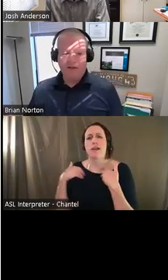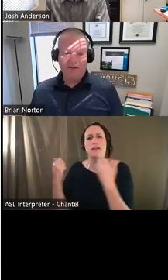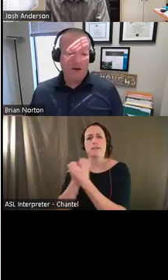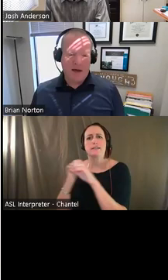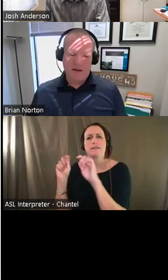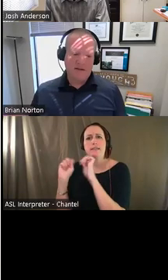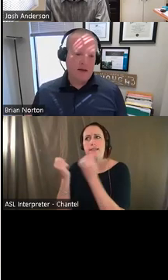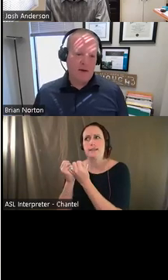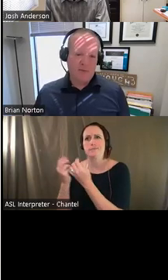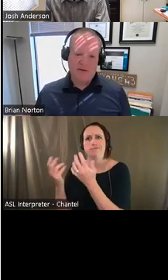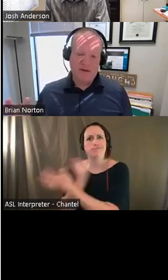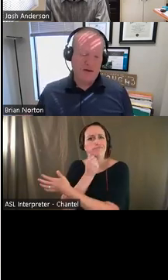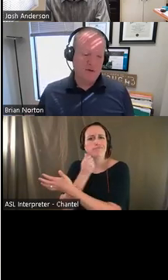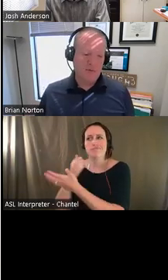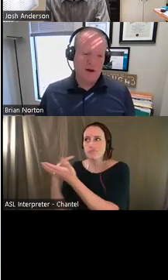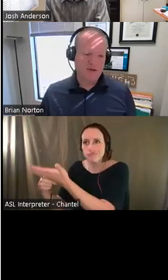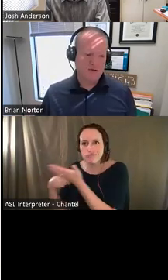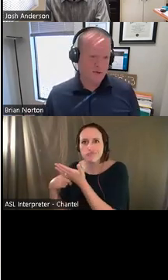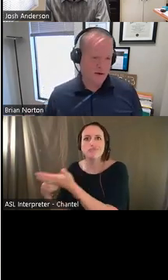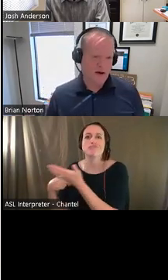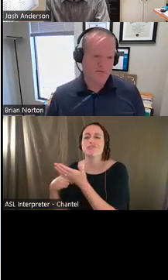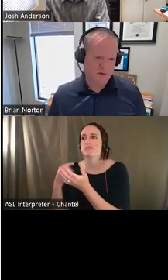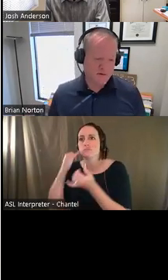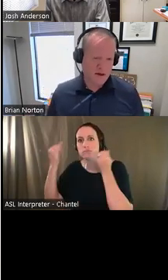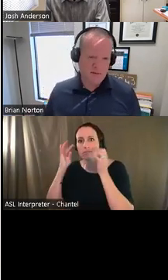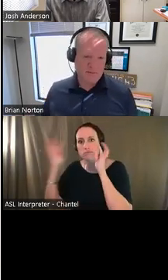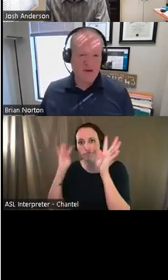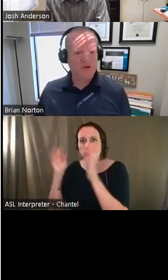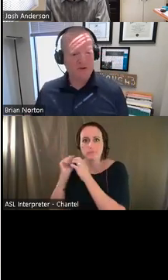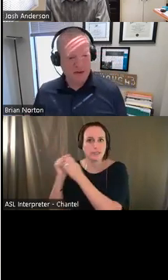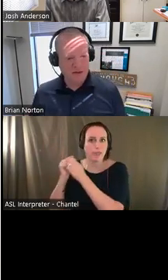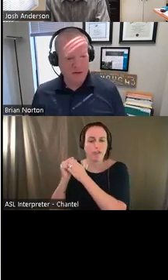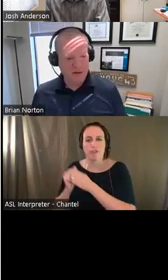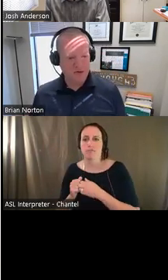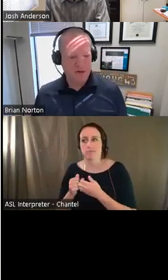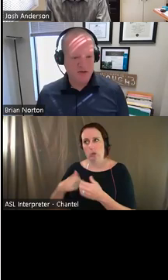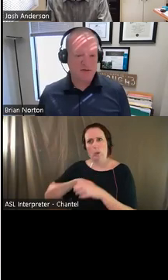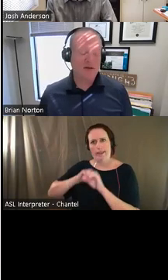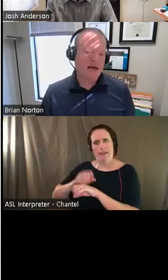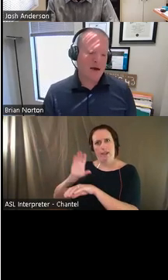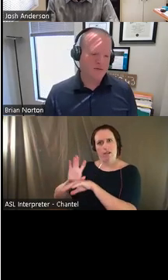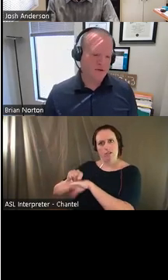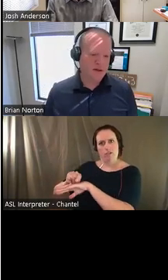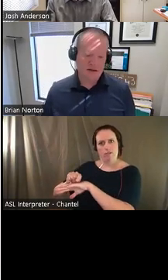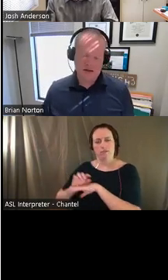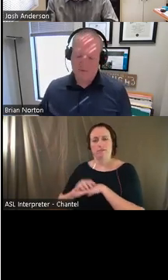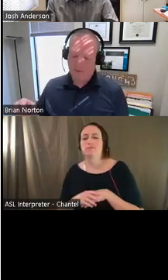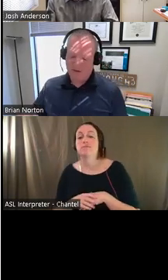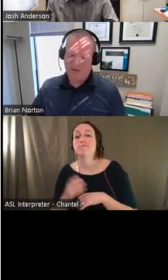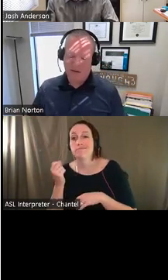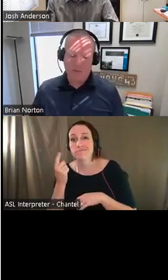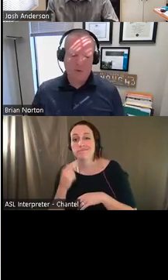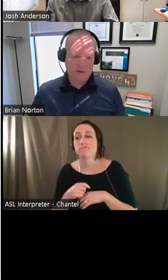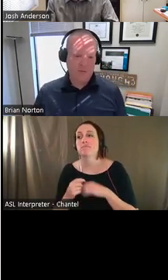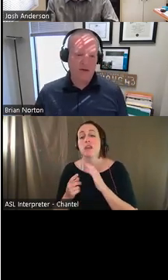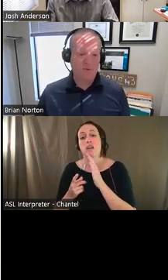let's talk about it. Let's come up with and really brainstorm and offer, um, consulting in those situations. However, there's a lot of times where we